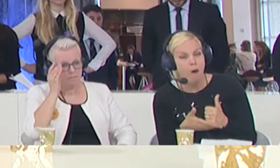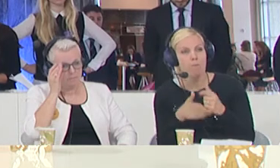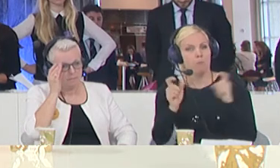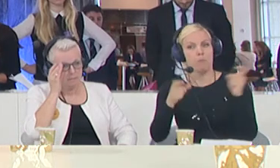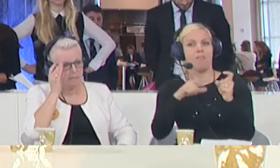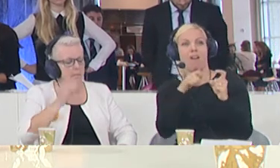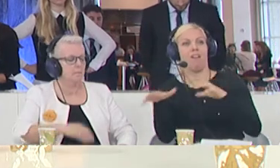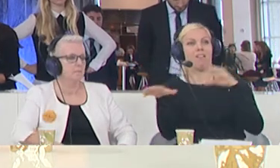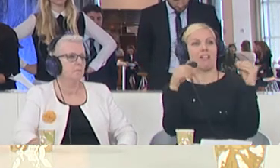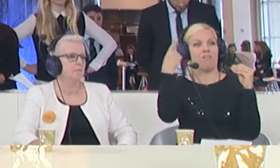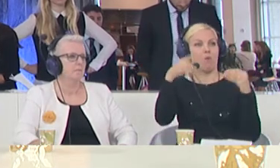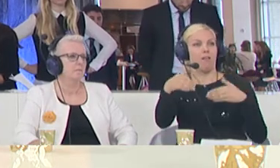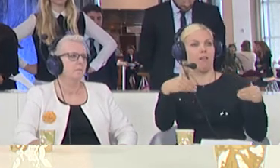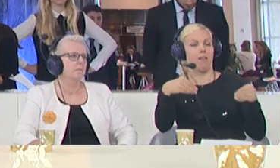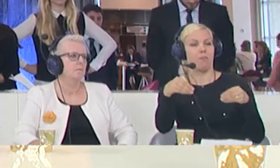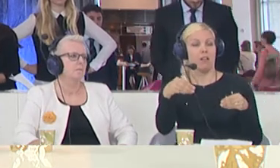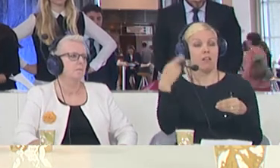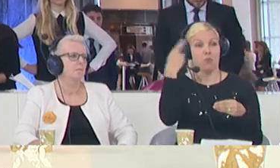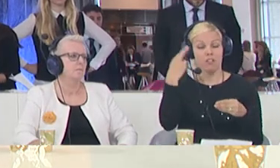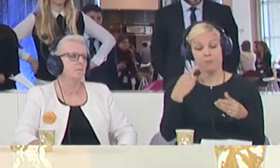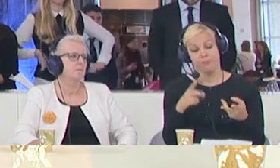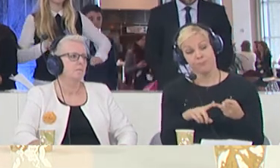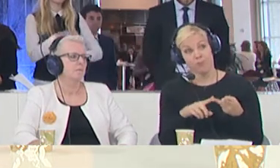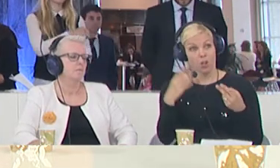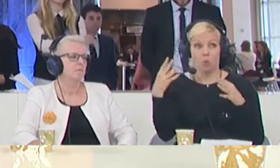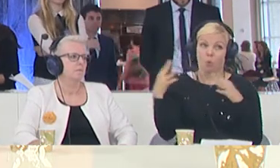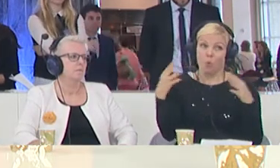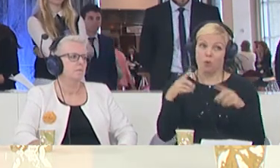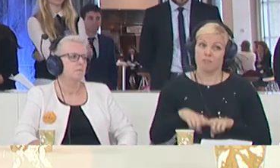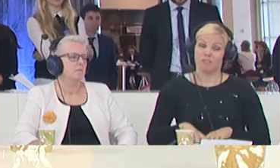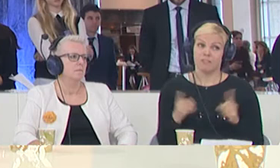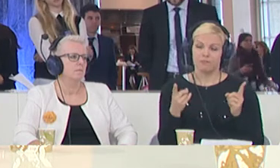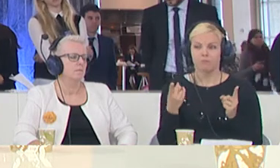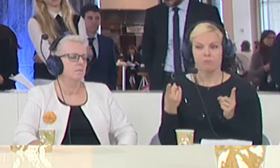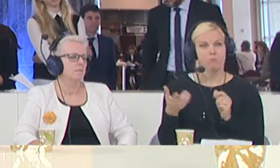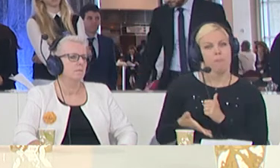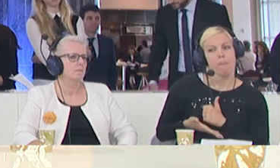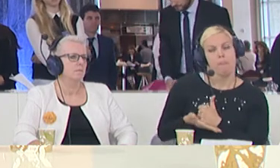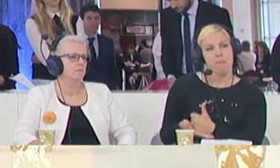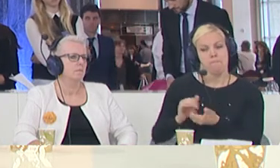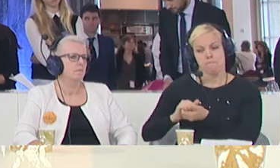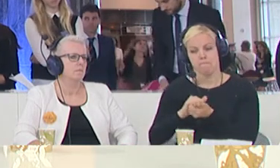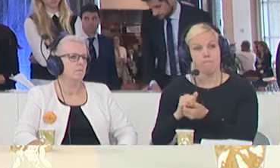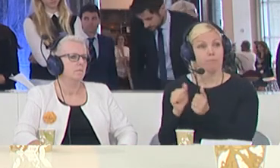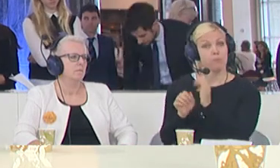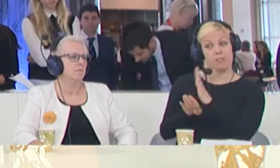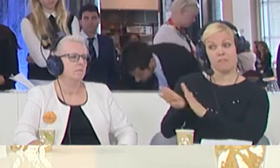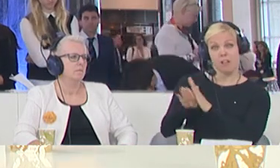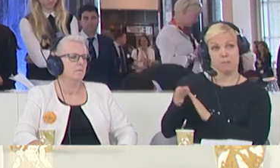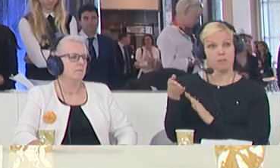much more difficult. And certainly development cooperation has to play a role there. But also